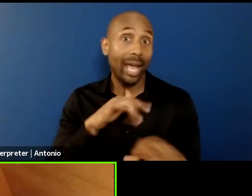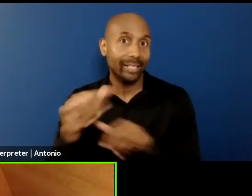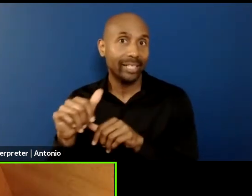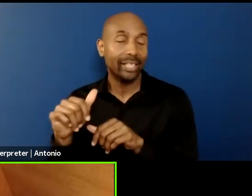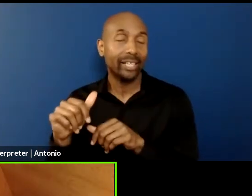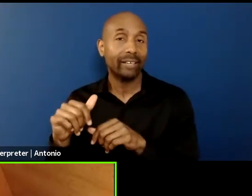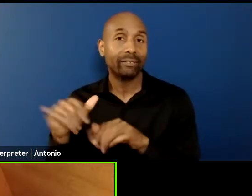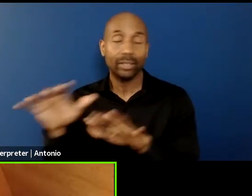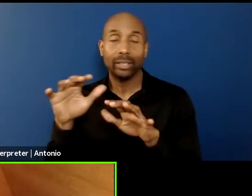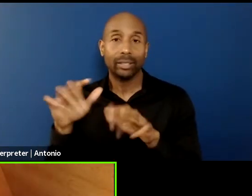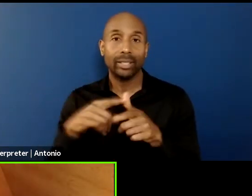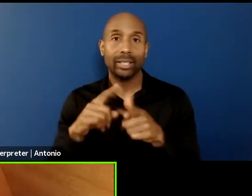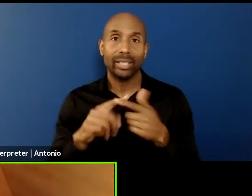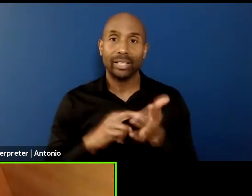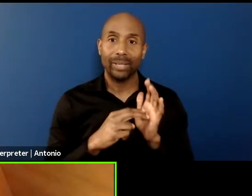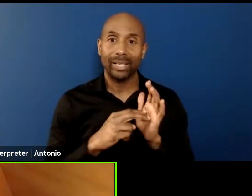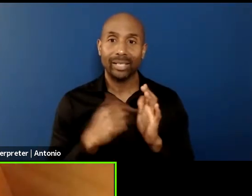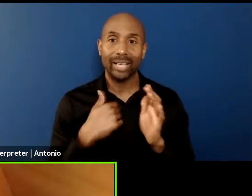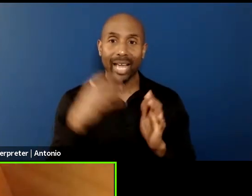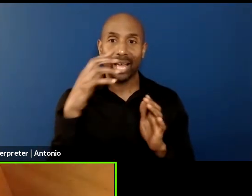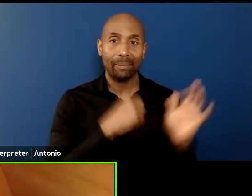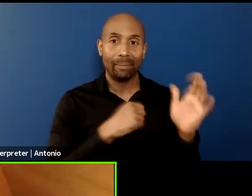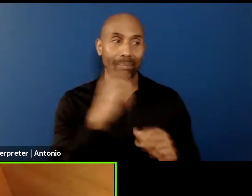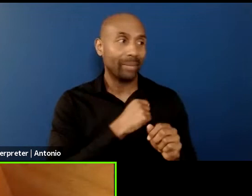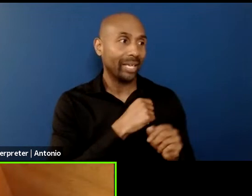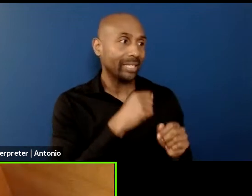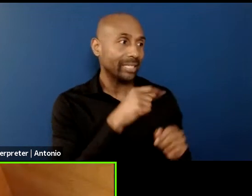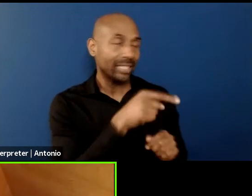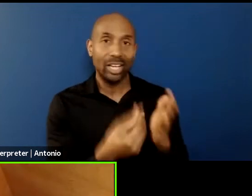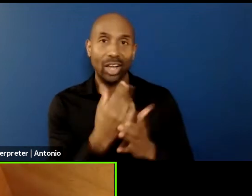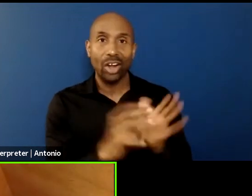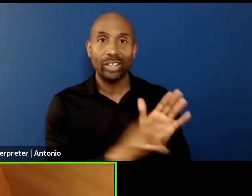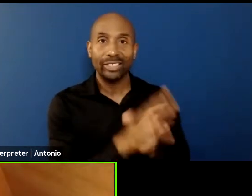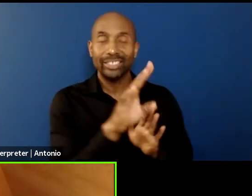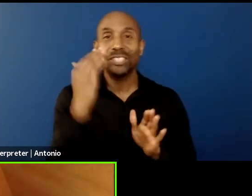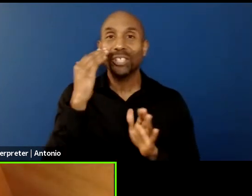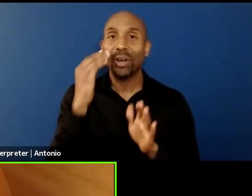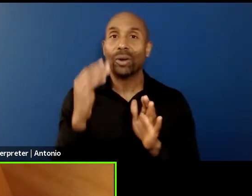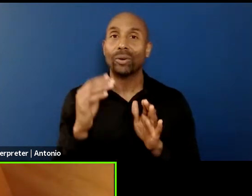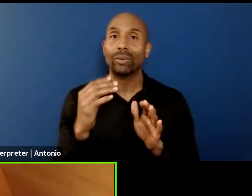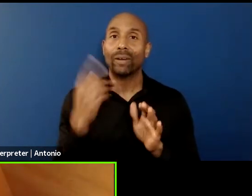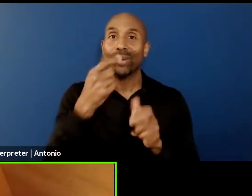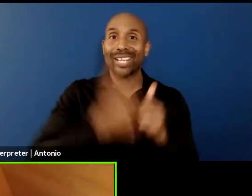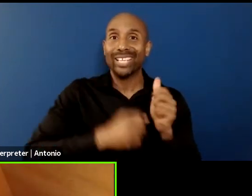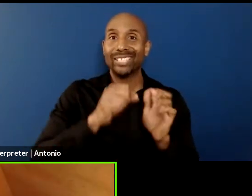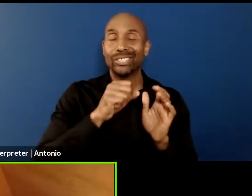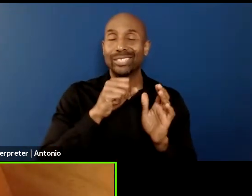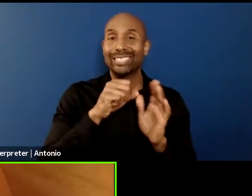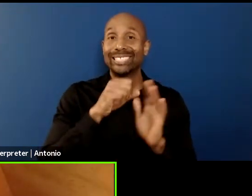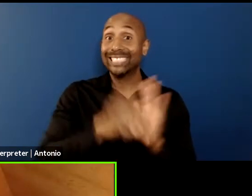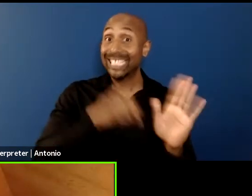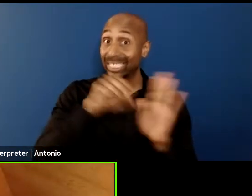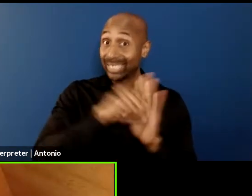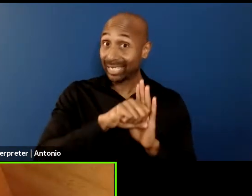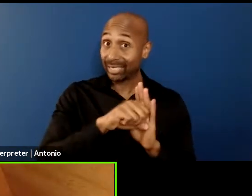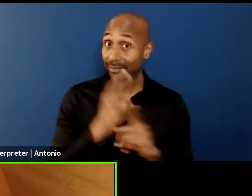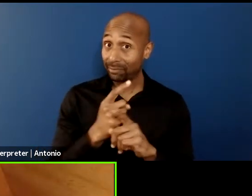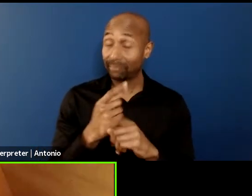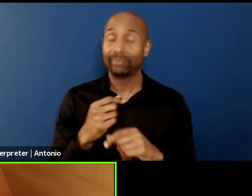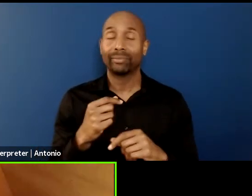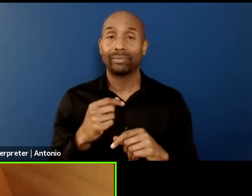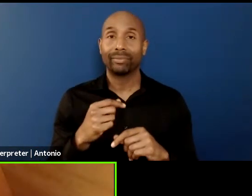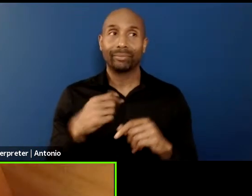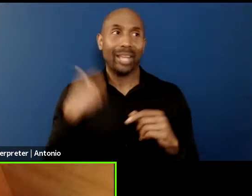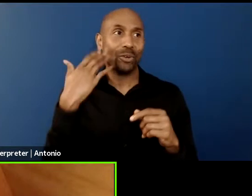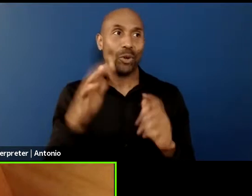I miss the development of the season, you know? And, and I don't know how to